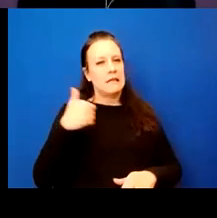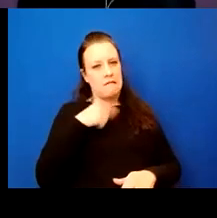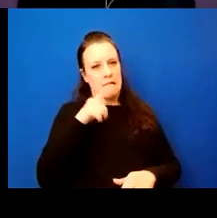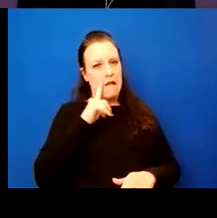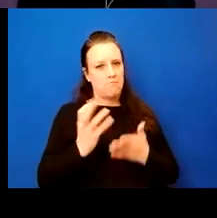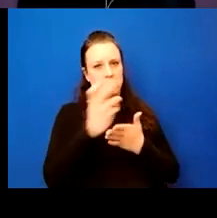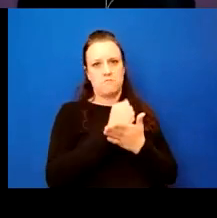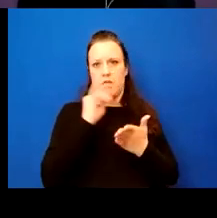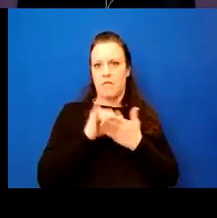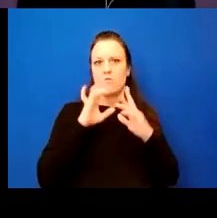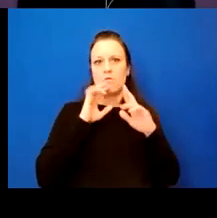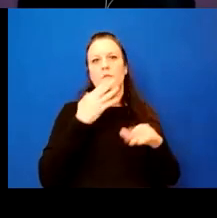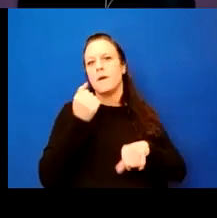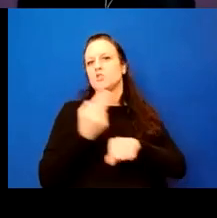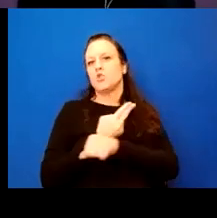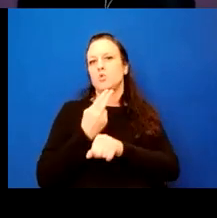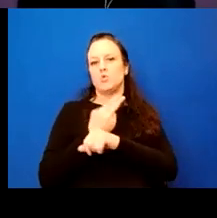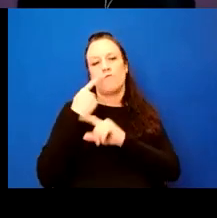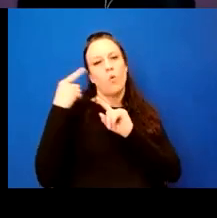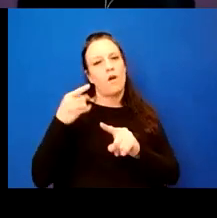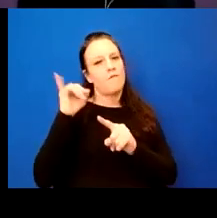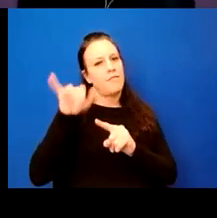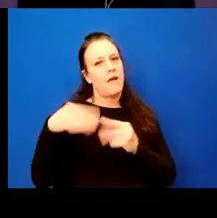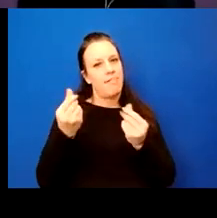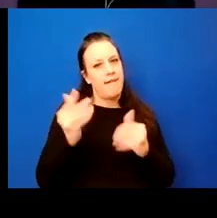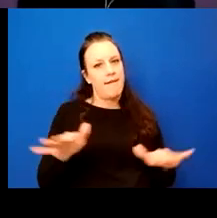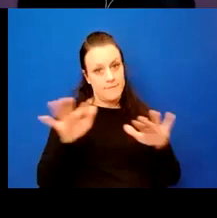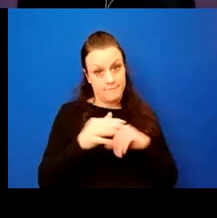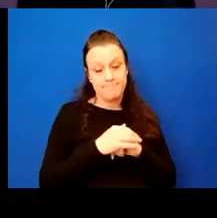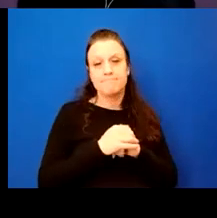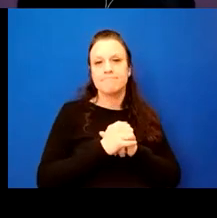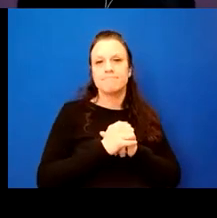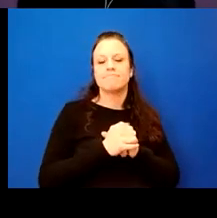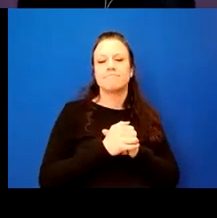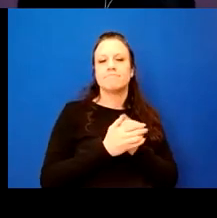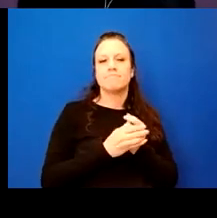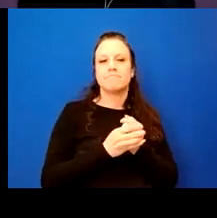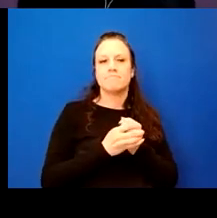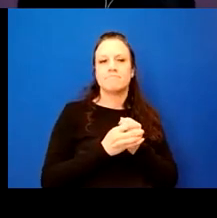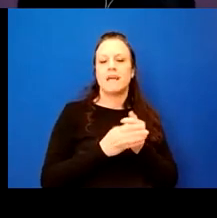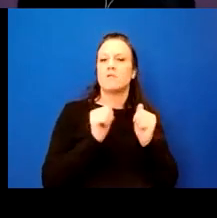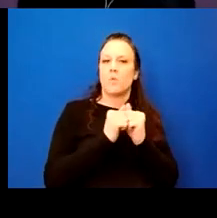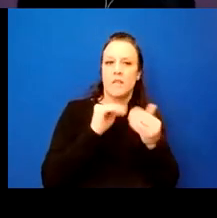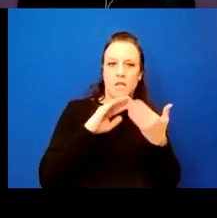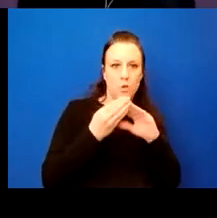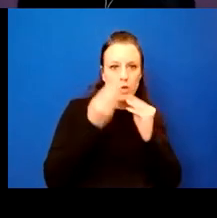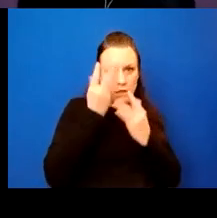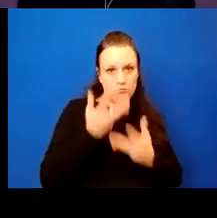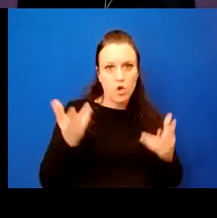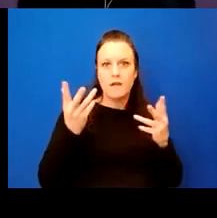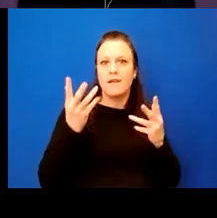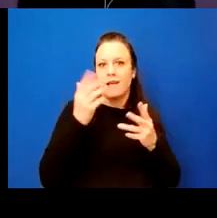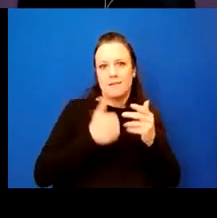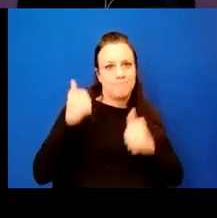for the best use, uh, of that land. Um, and that was with community input and elected officials input.